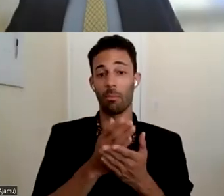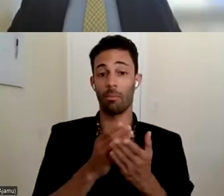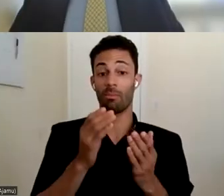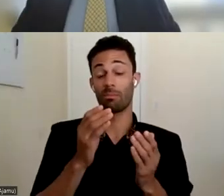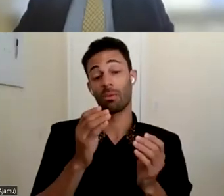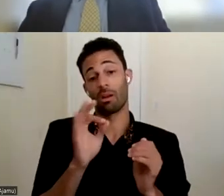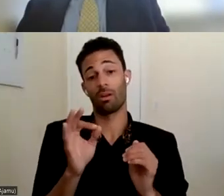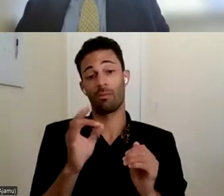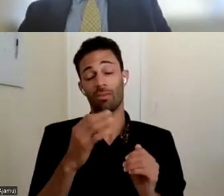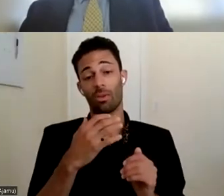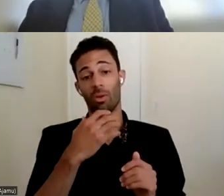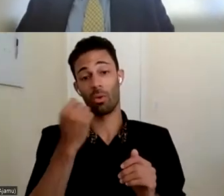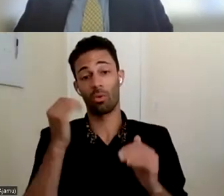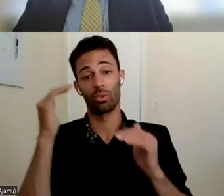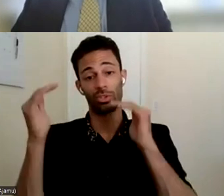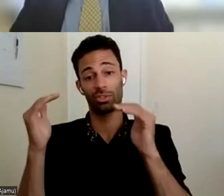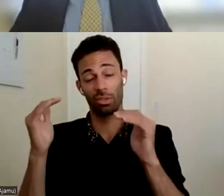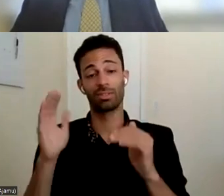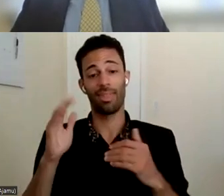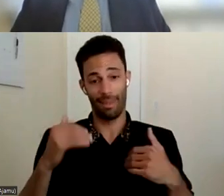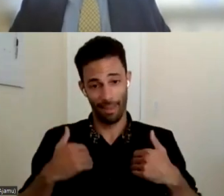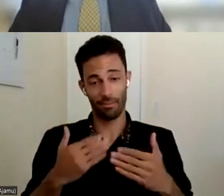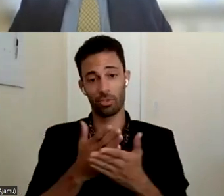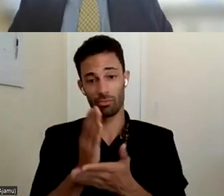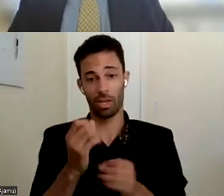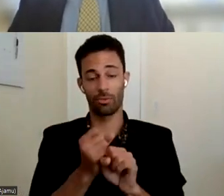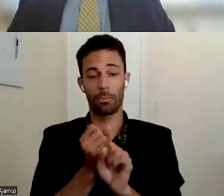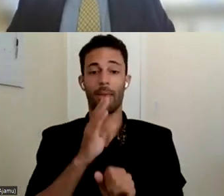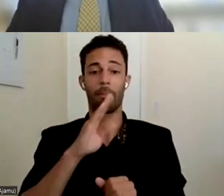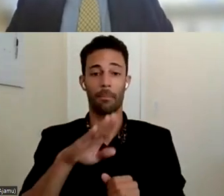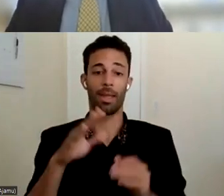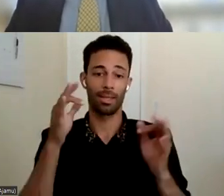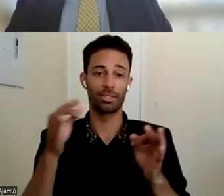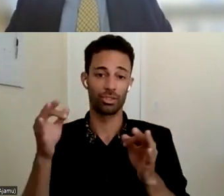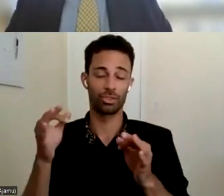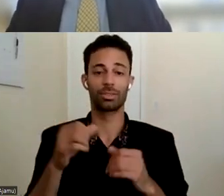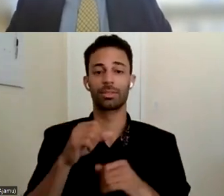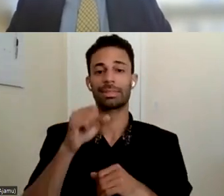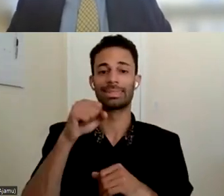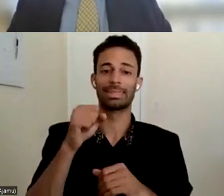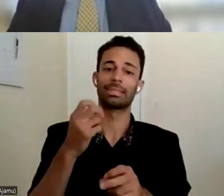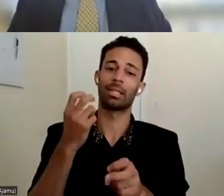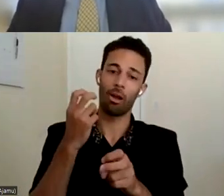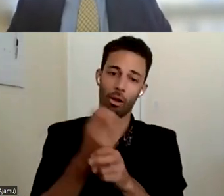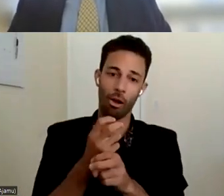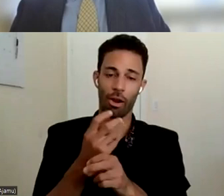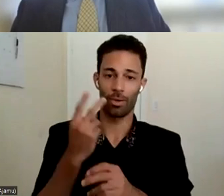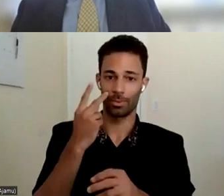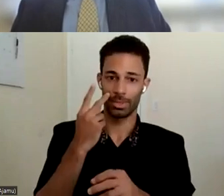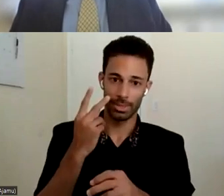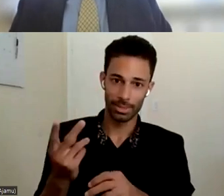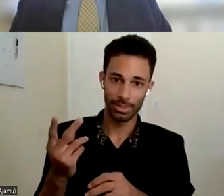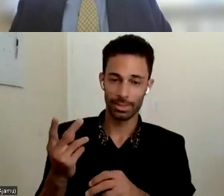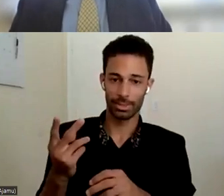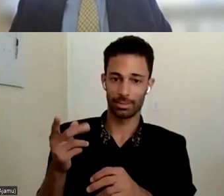and yes it's hard for us to watch it but I I do it